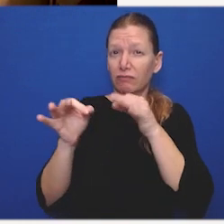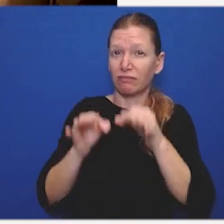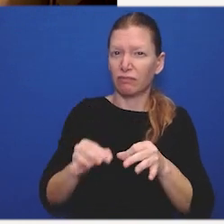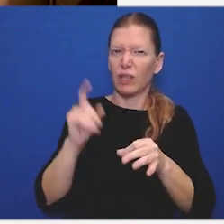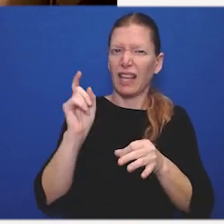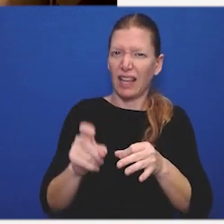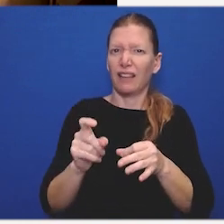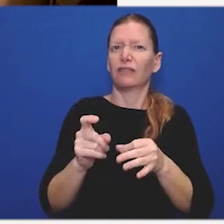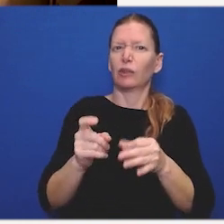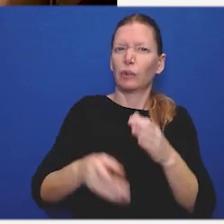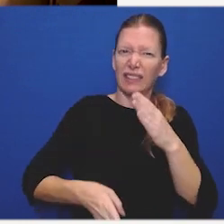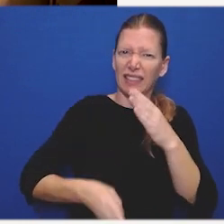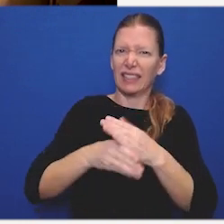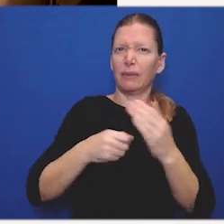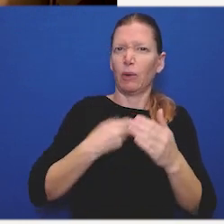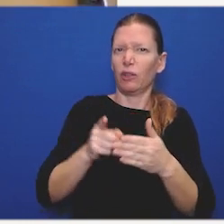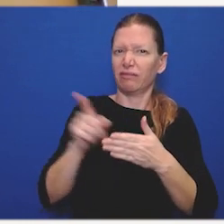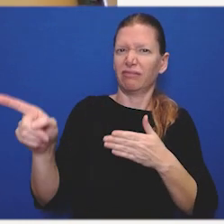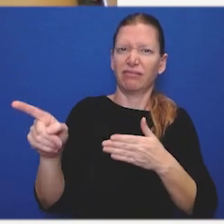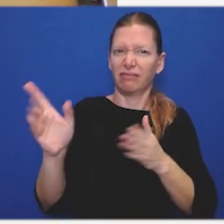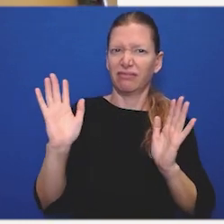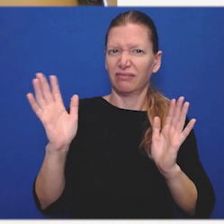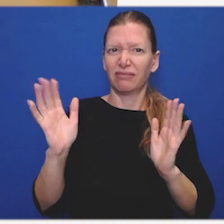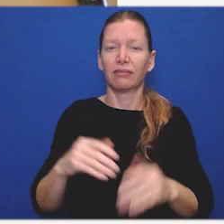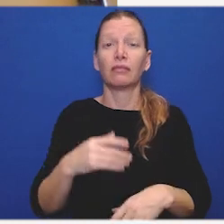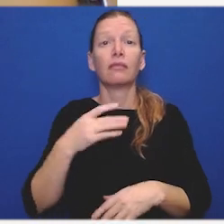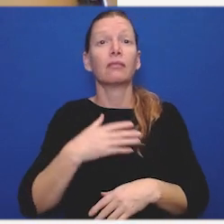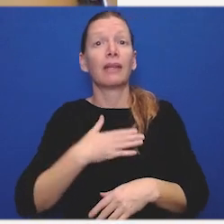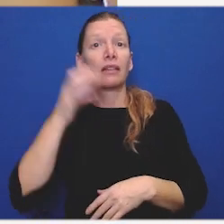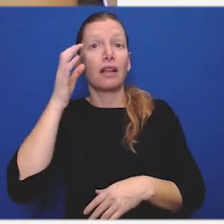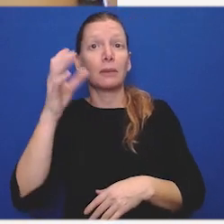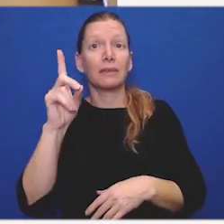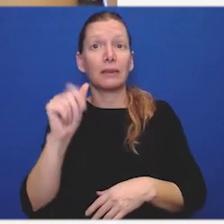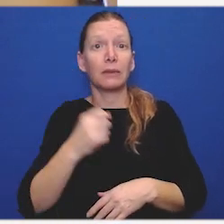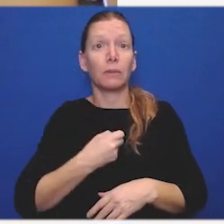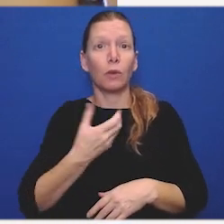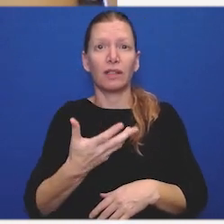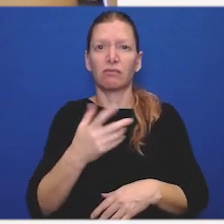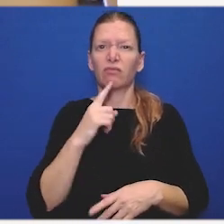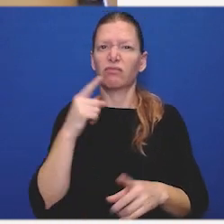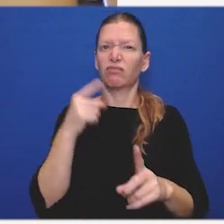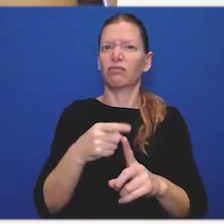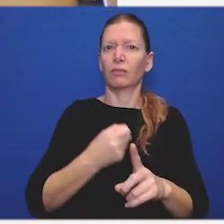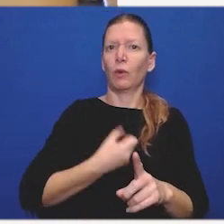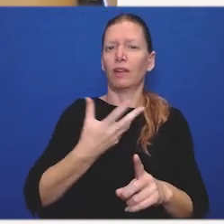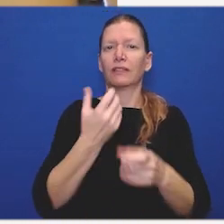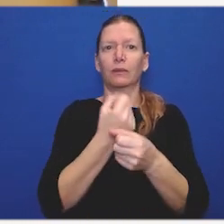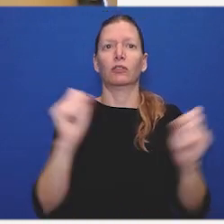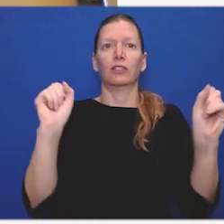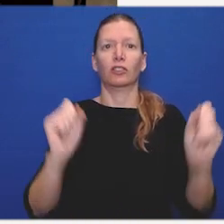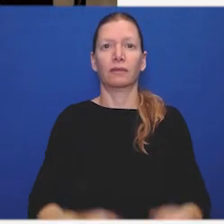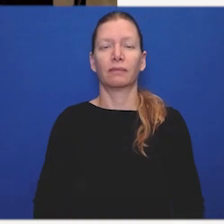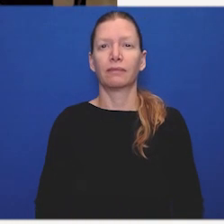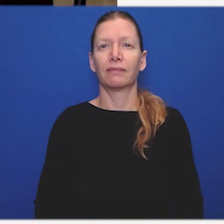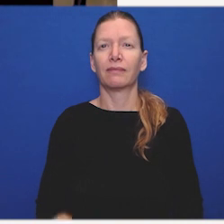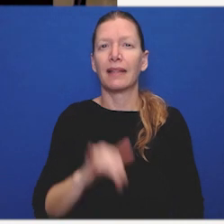was always saying we had to kick to the curb in poetry. My concept of disability poetics is that it's essentially a poetics of liberation.